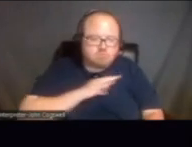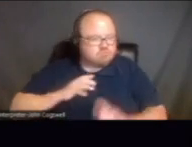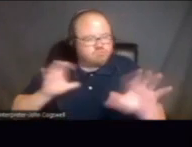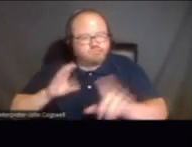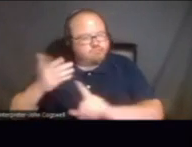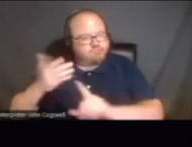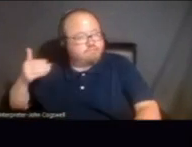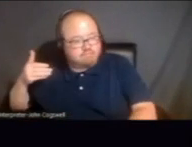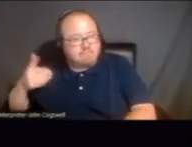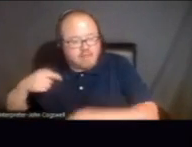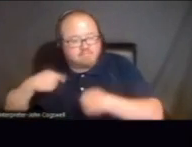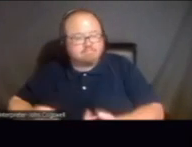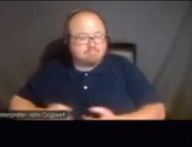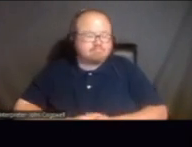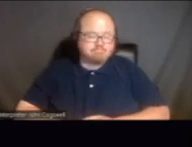past as well.